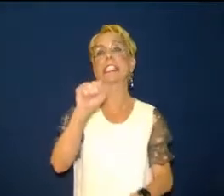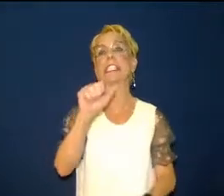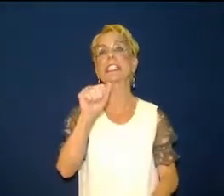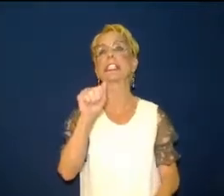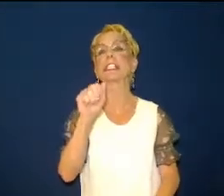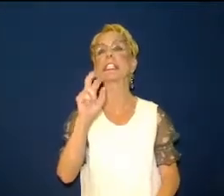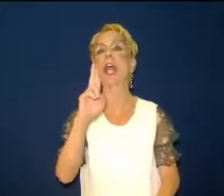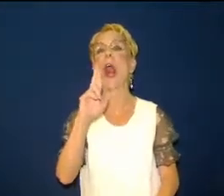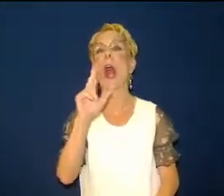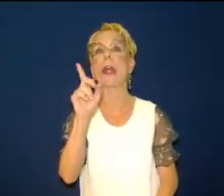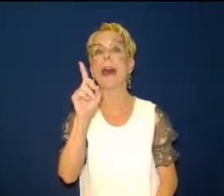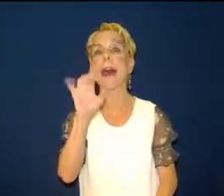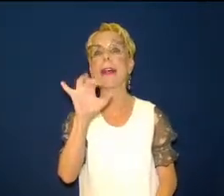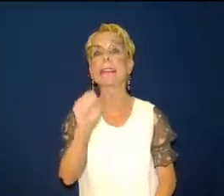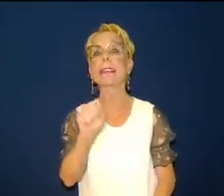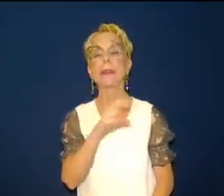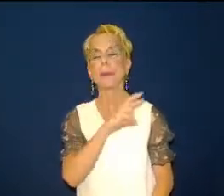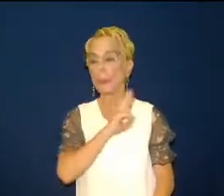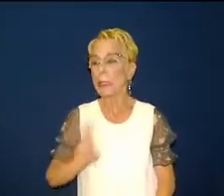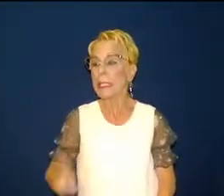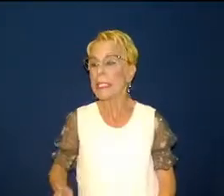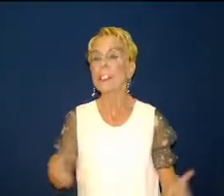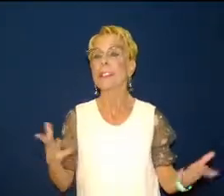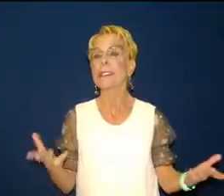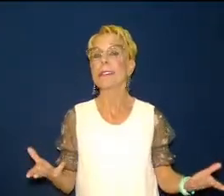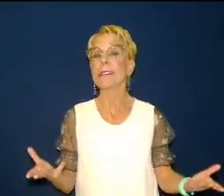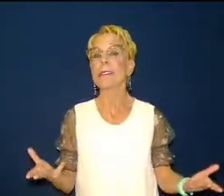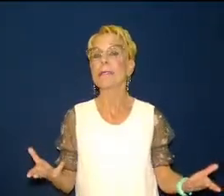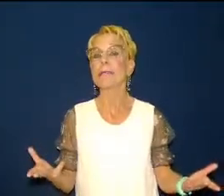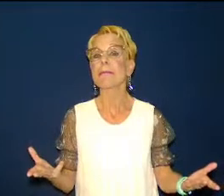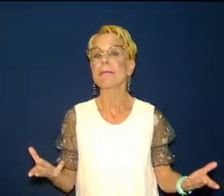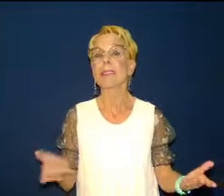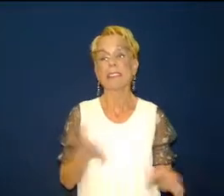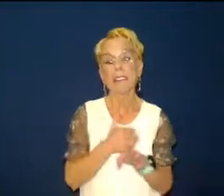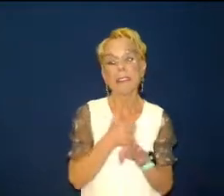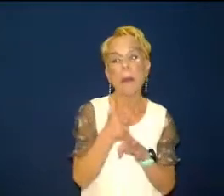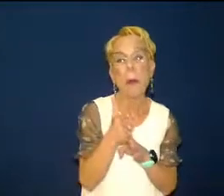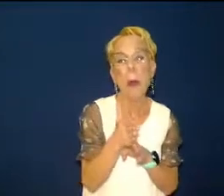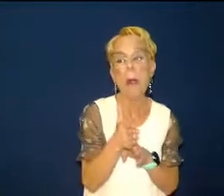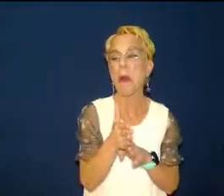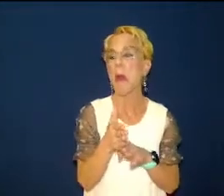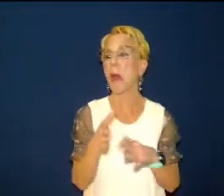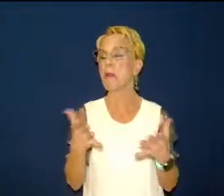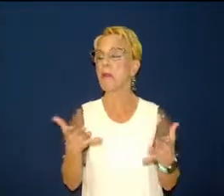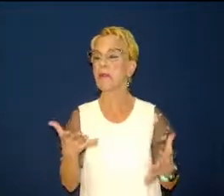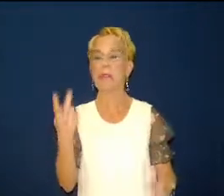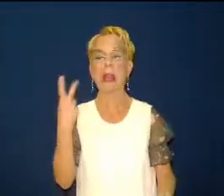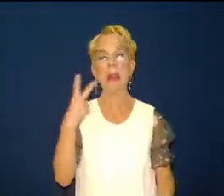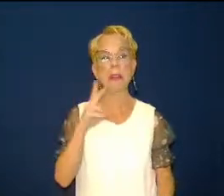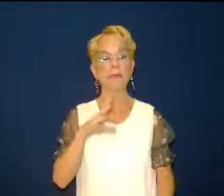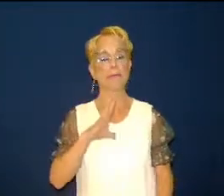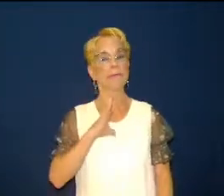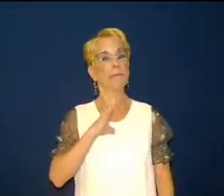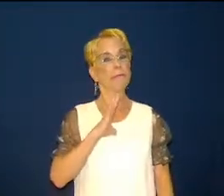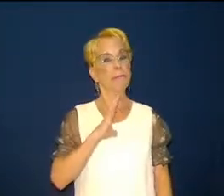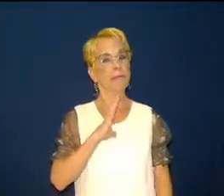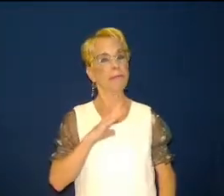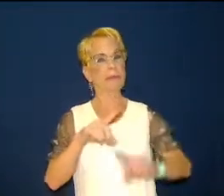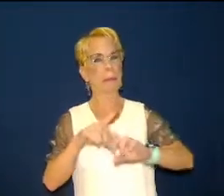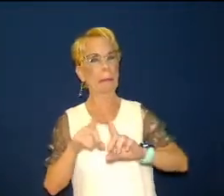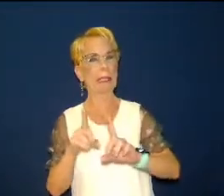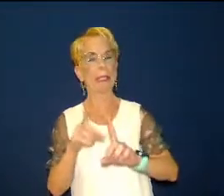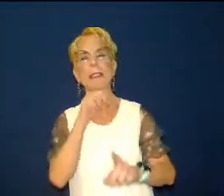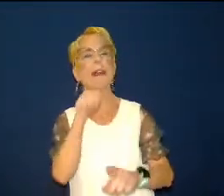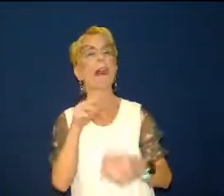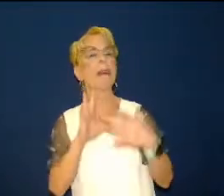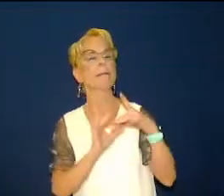to all the forms of religion and they they got the liturgy down pat they were an orthodox church